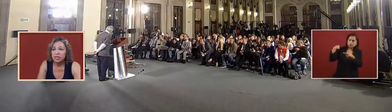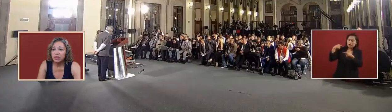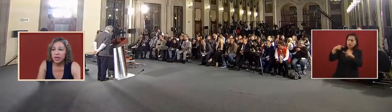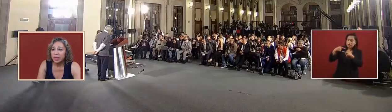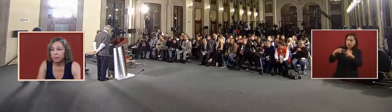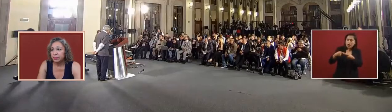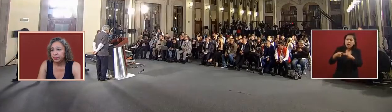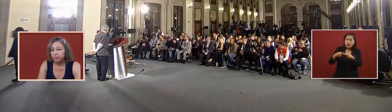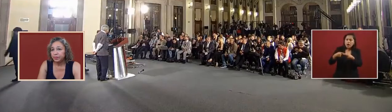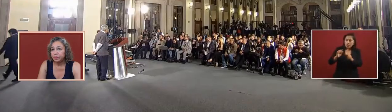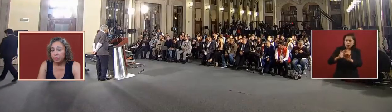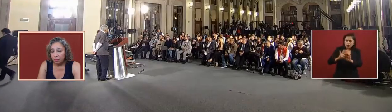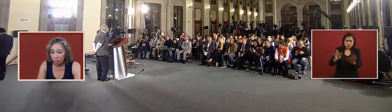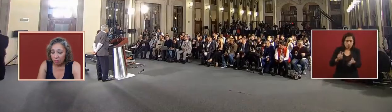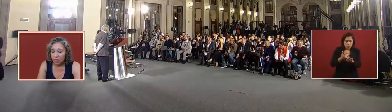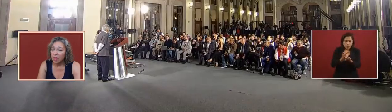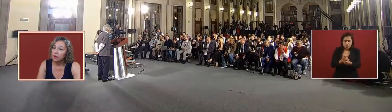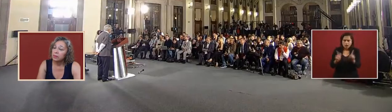of history